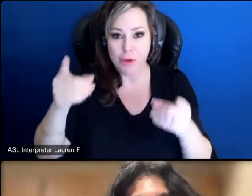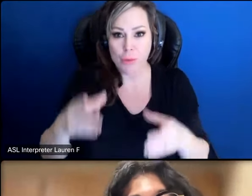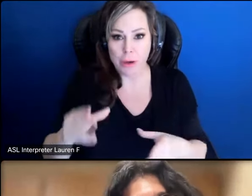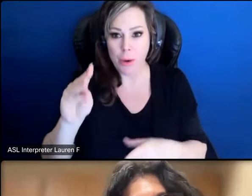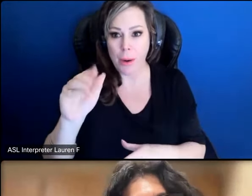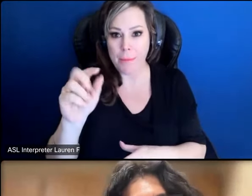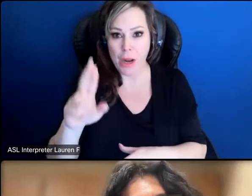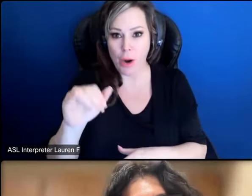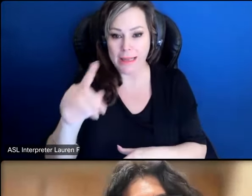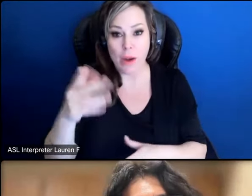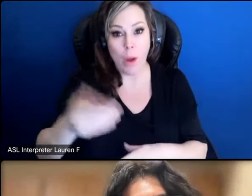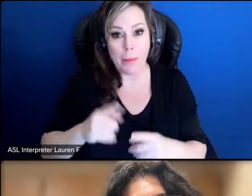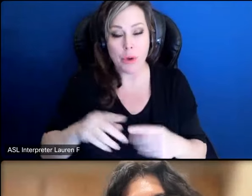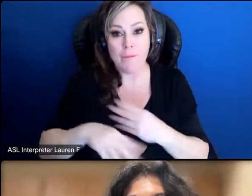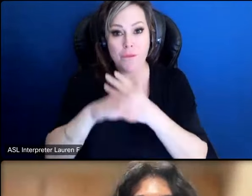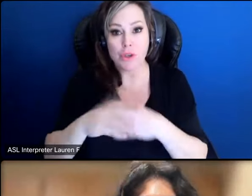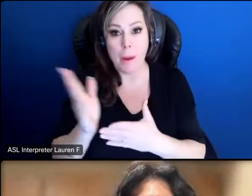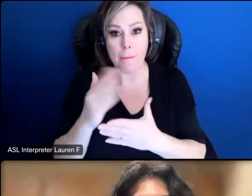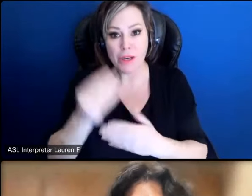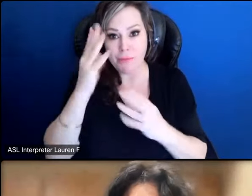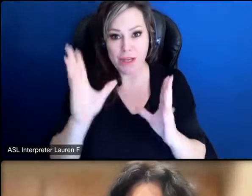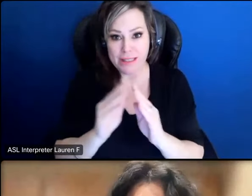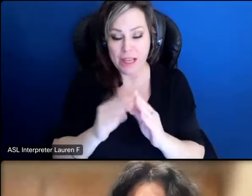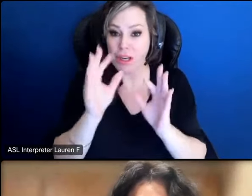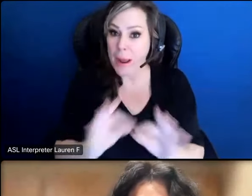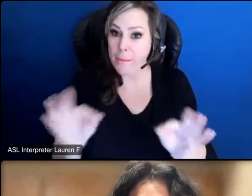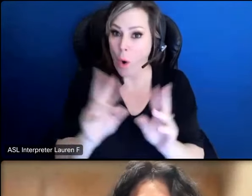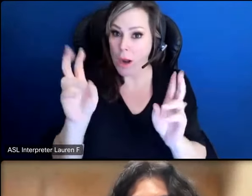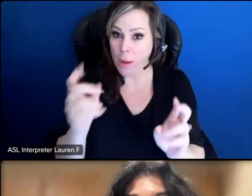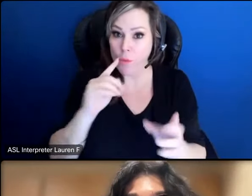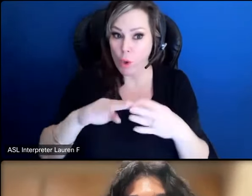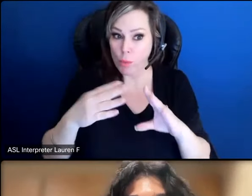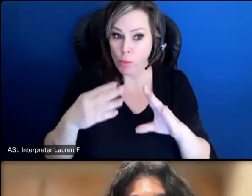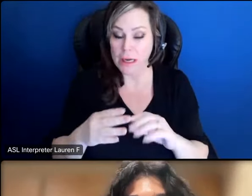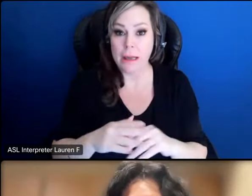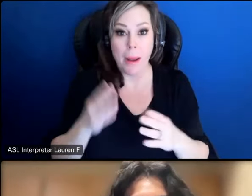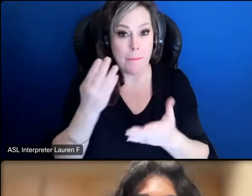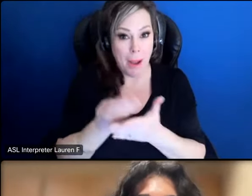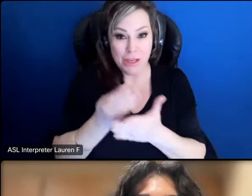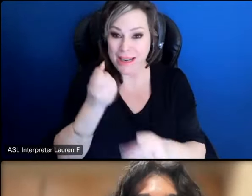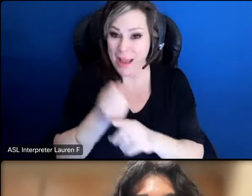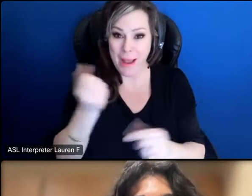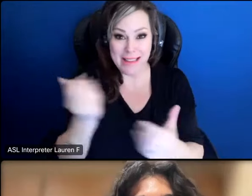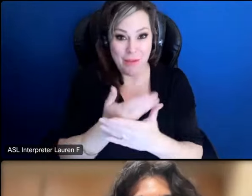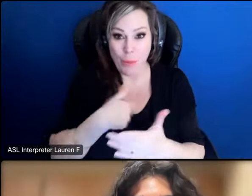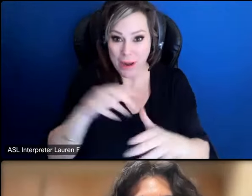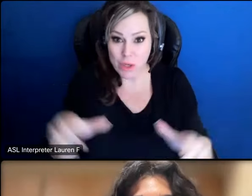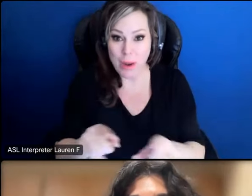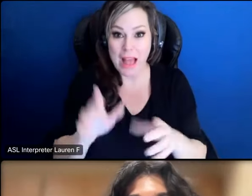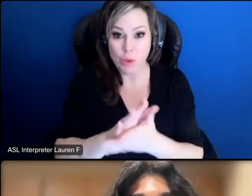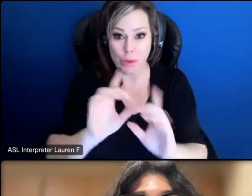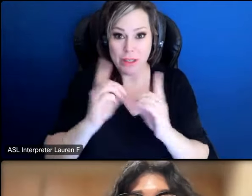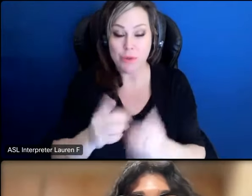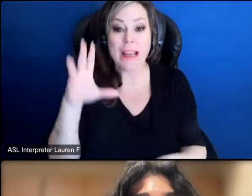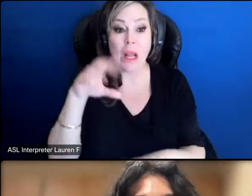to our virtual budget informational session this is an important topic for our community our budget impacts everything that we can do as a school district